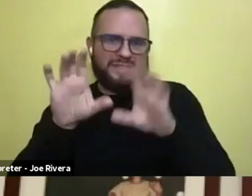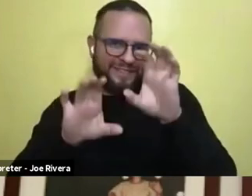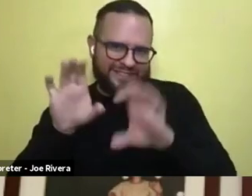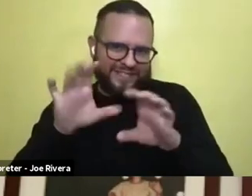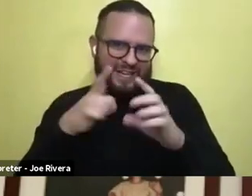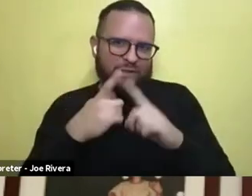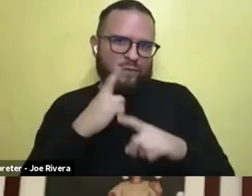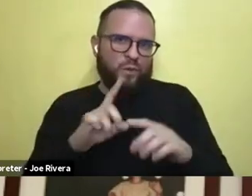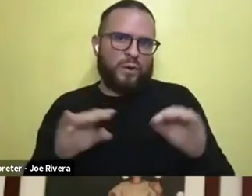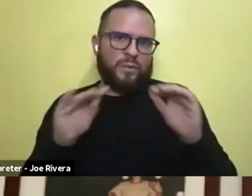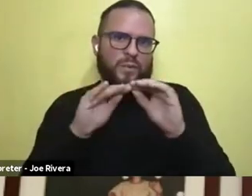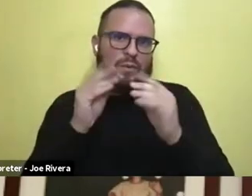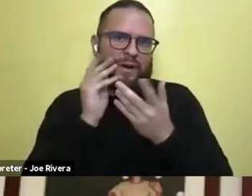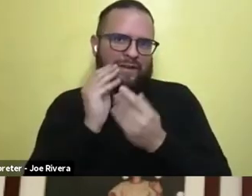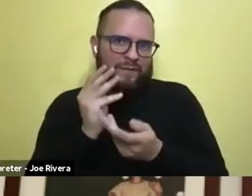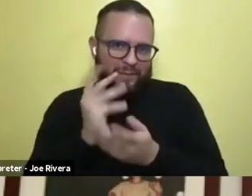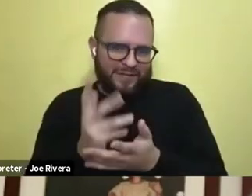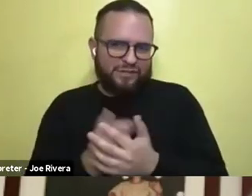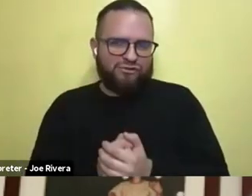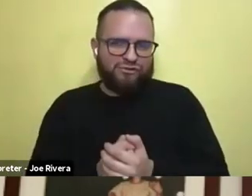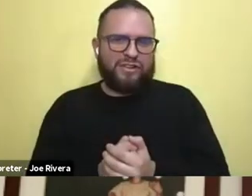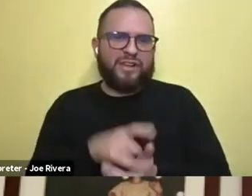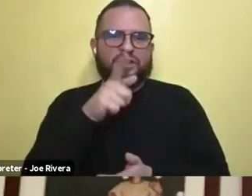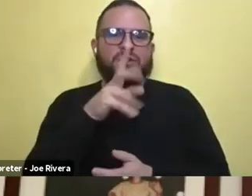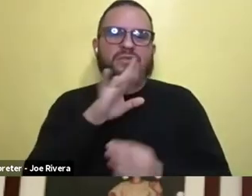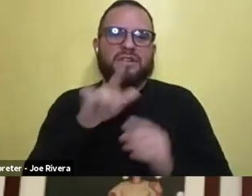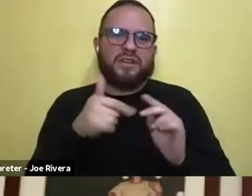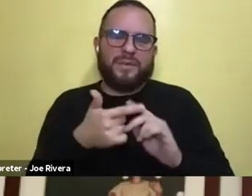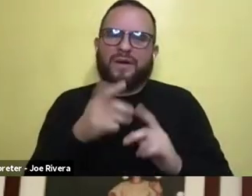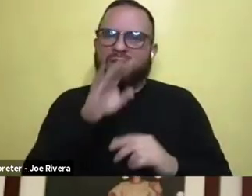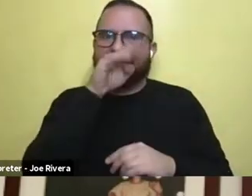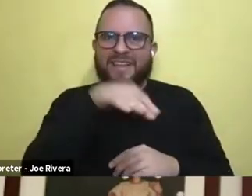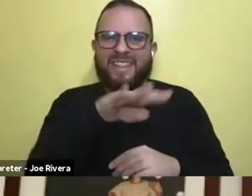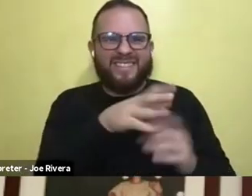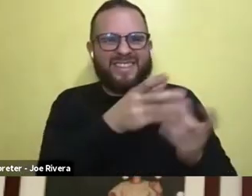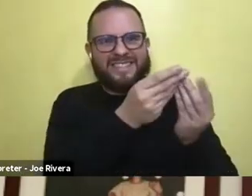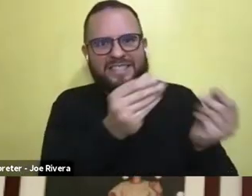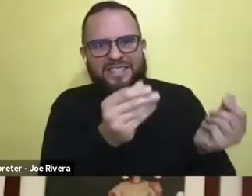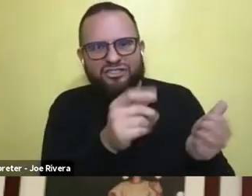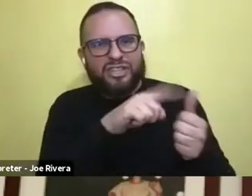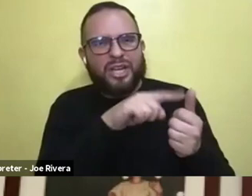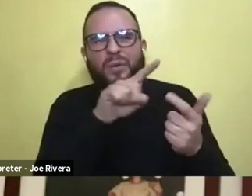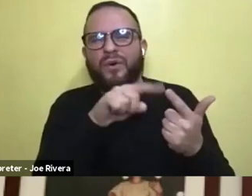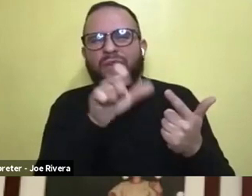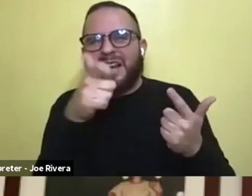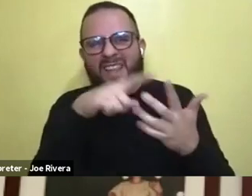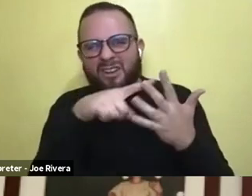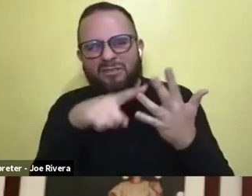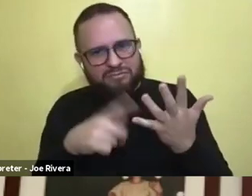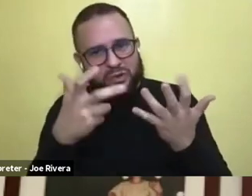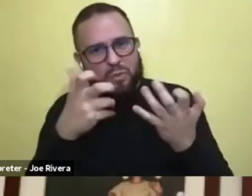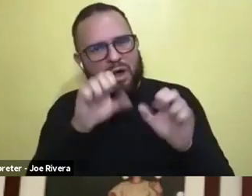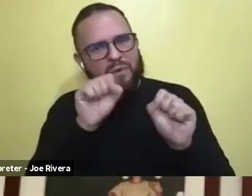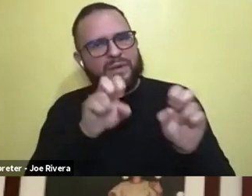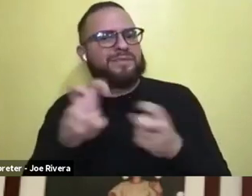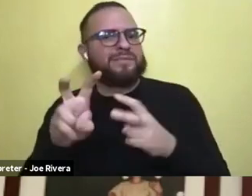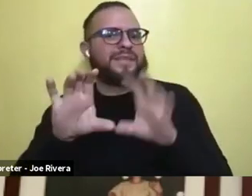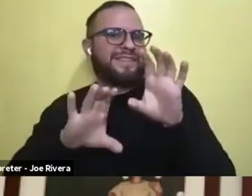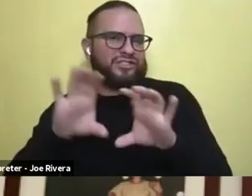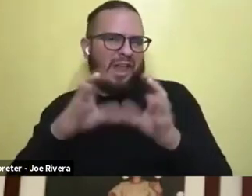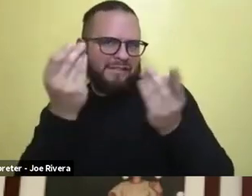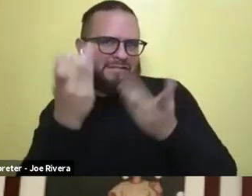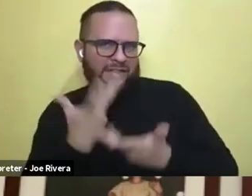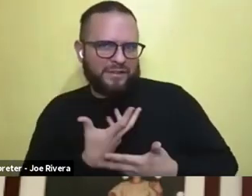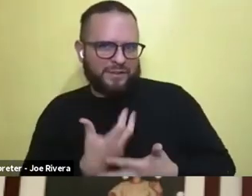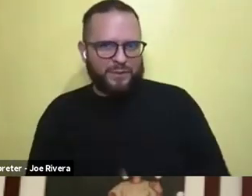information, what you were talking about, about the elephant extinction or, or anything else. So, um, just let us know, but